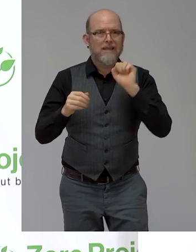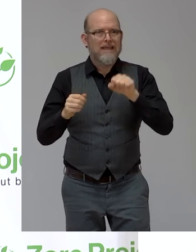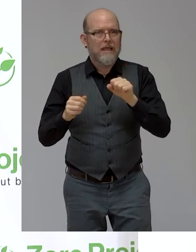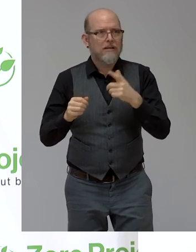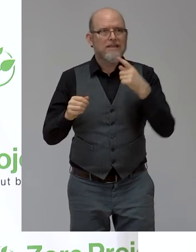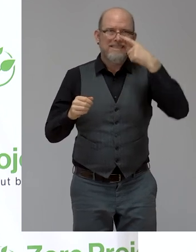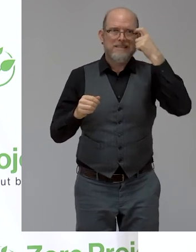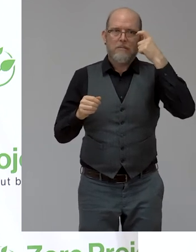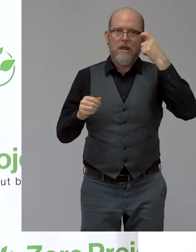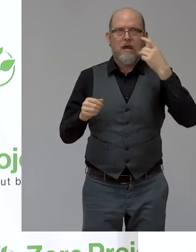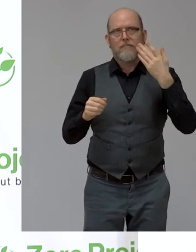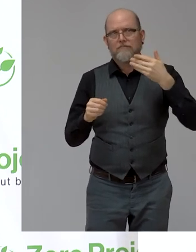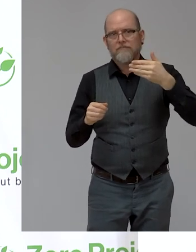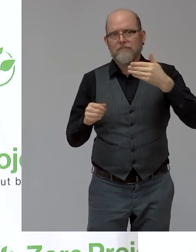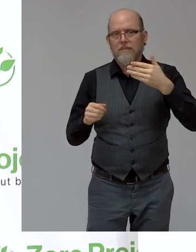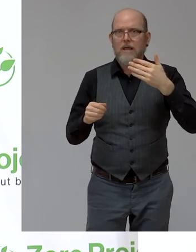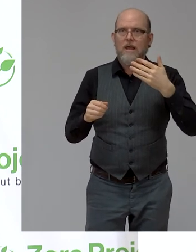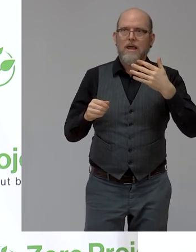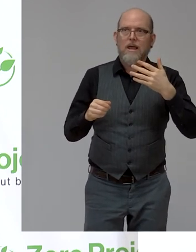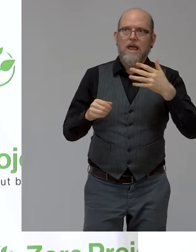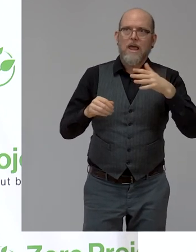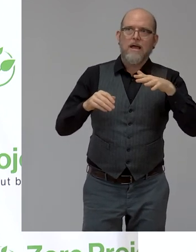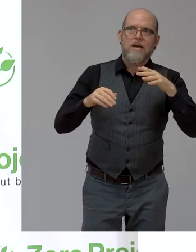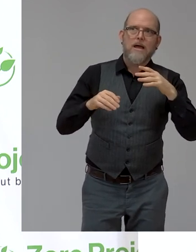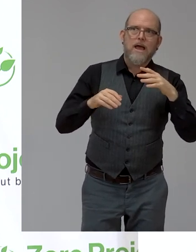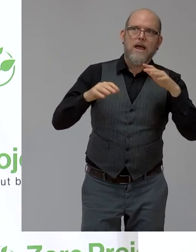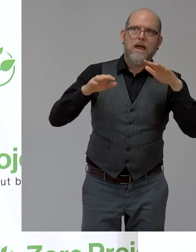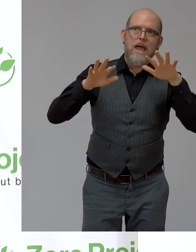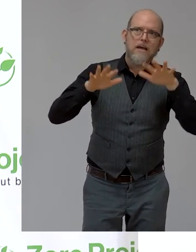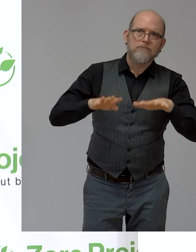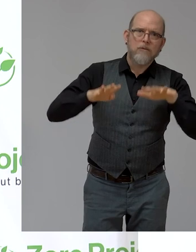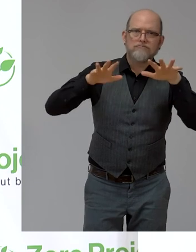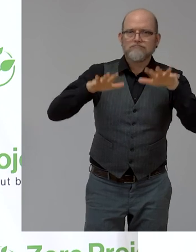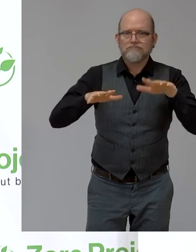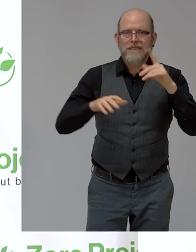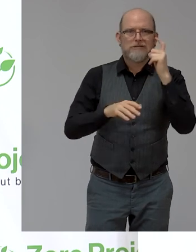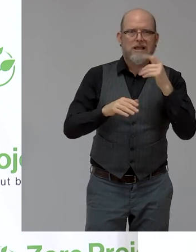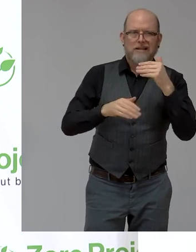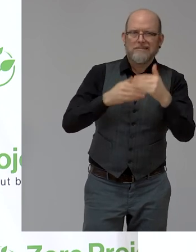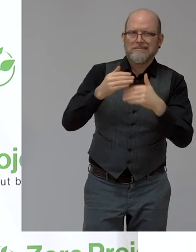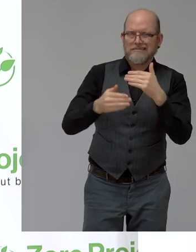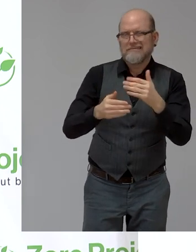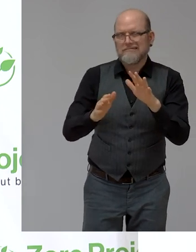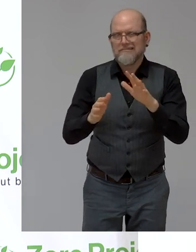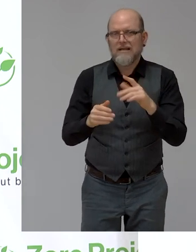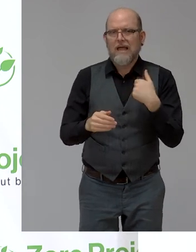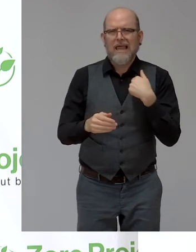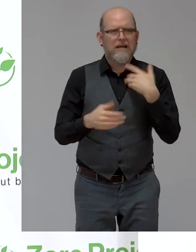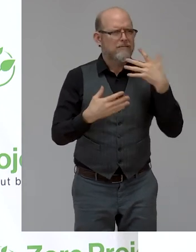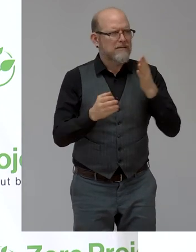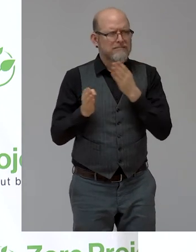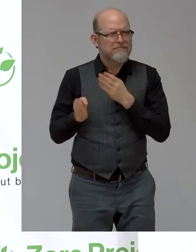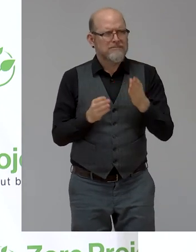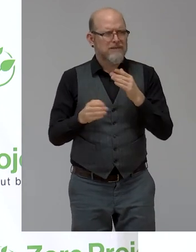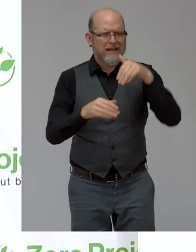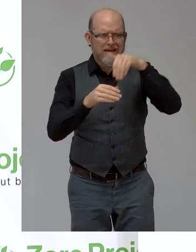we are already working a lot on this project. We have collected all our research data from the last year. So since the